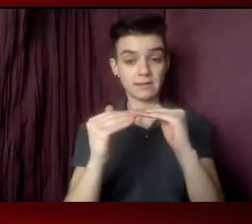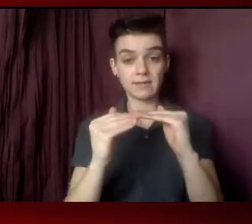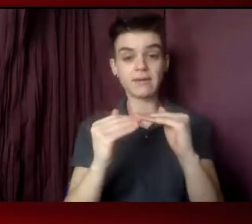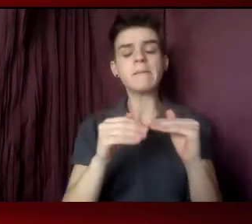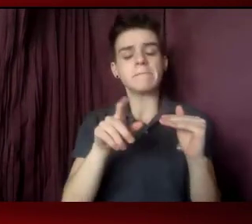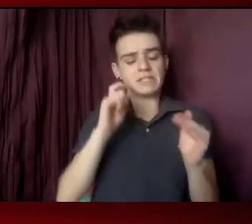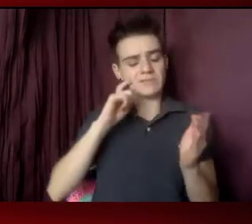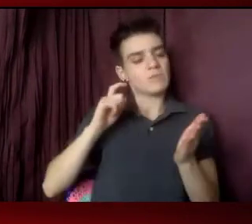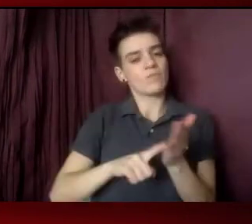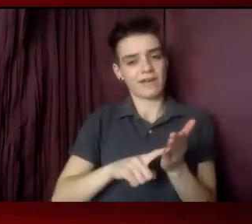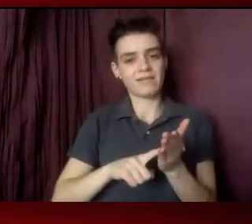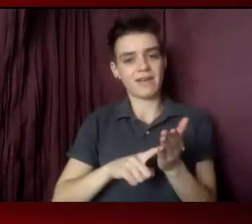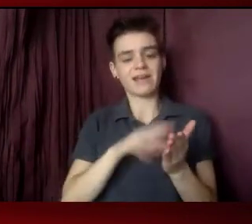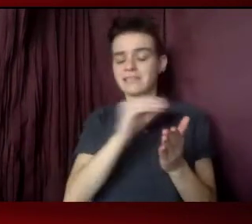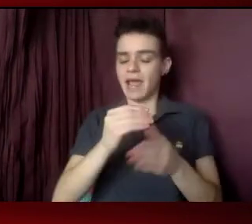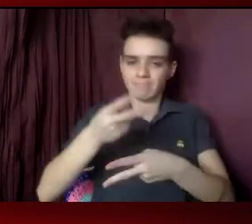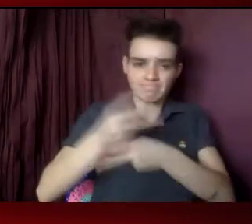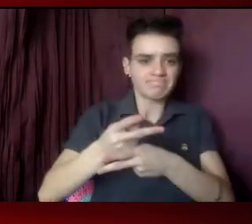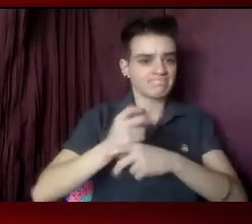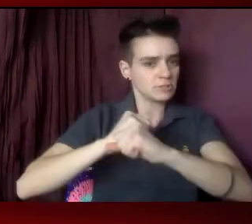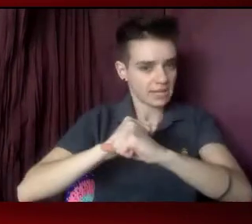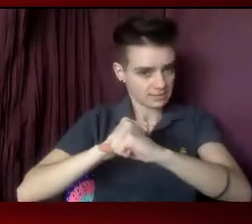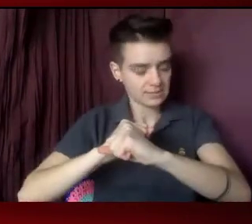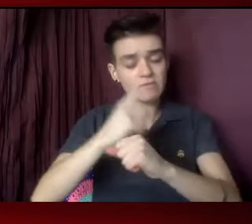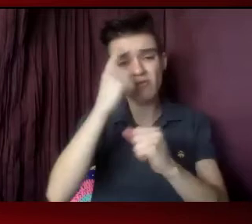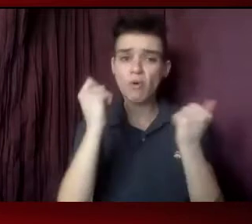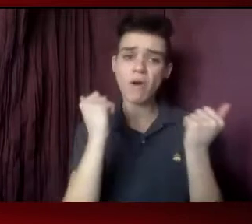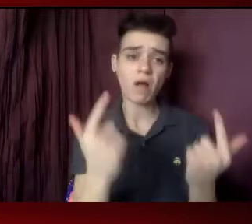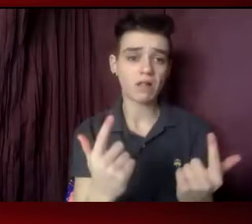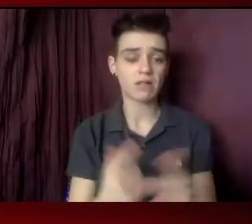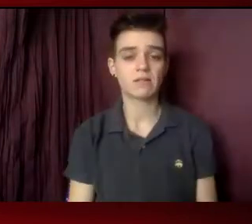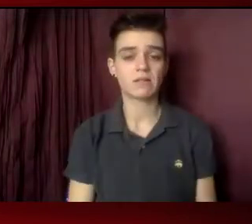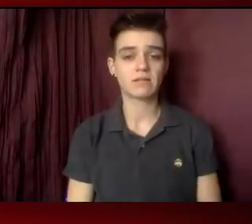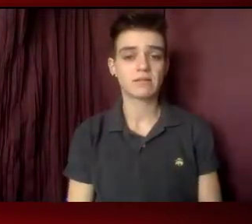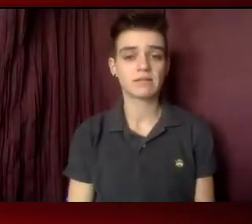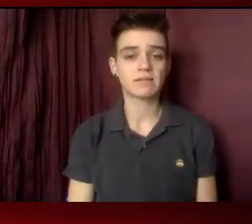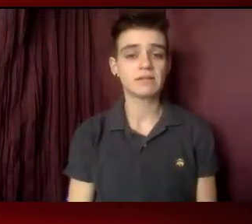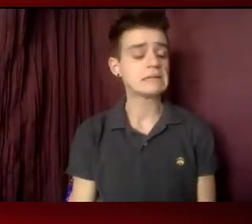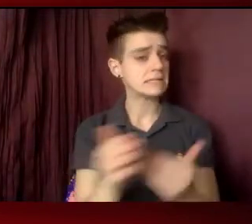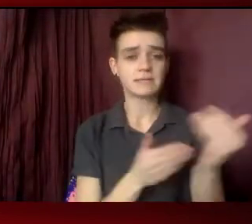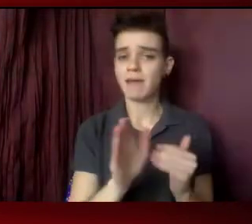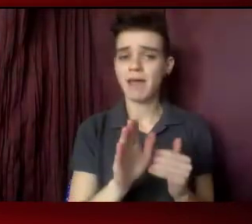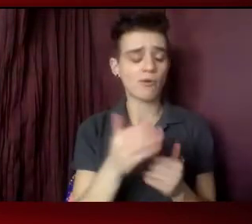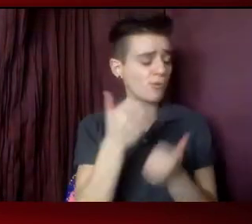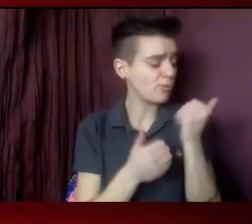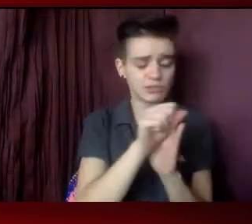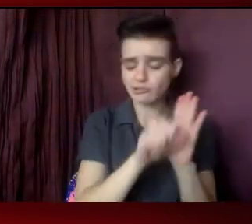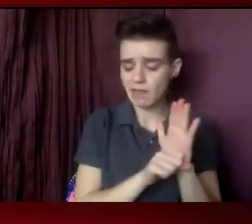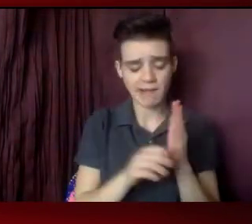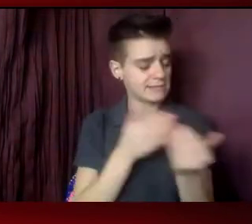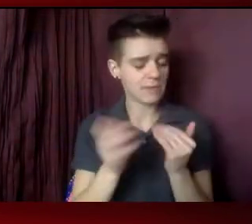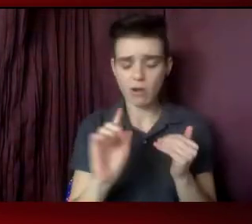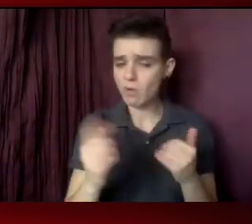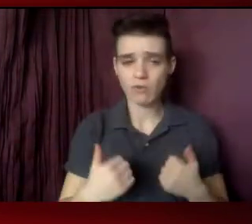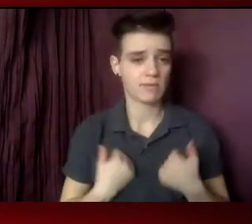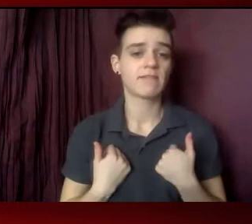recognized and protected for every one of us in every state we live. And so we still have